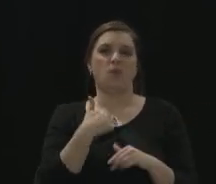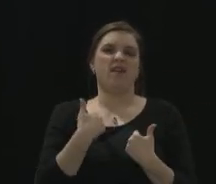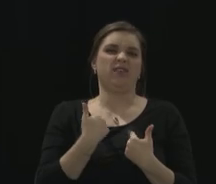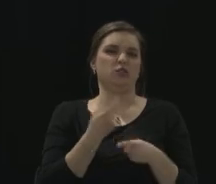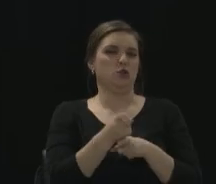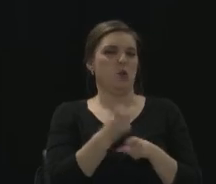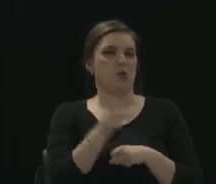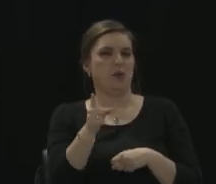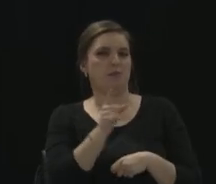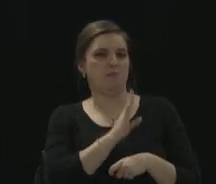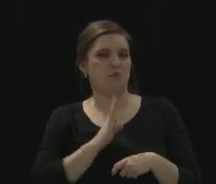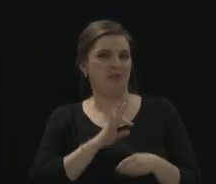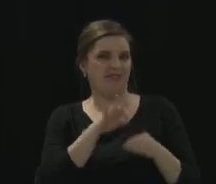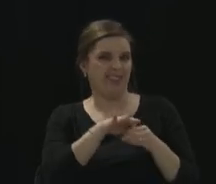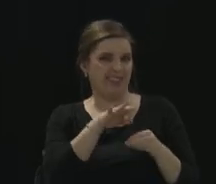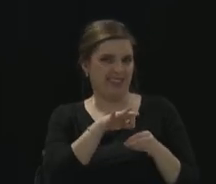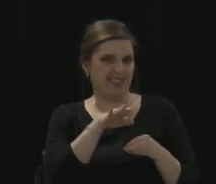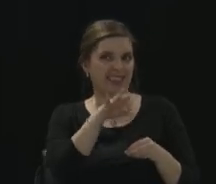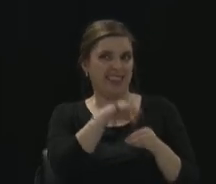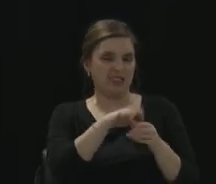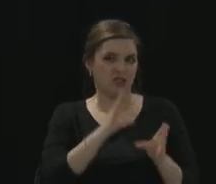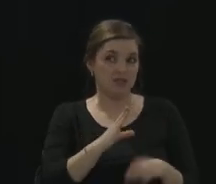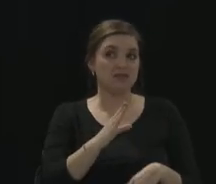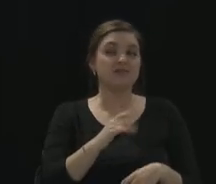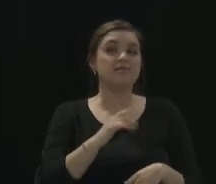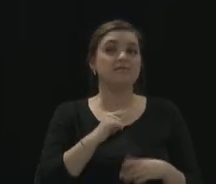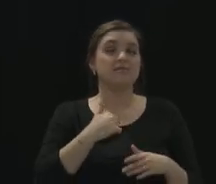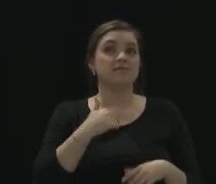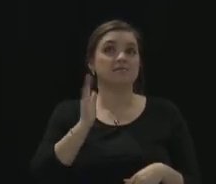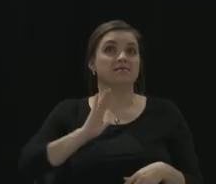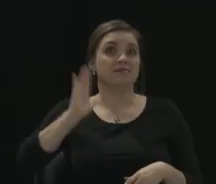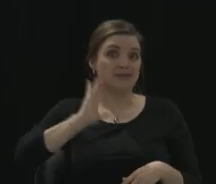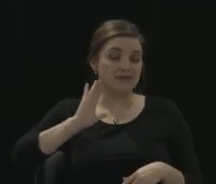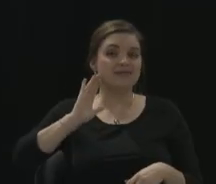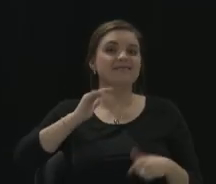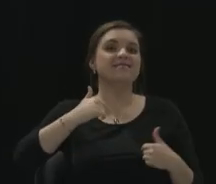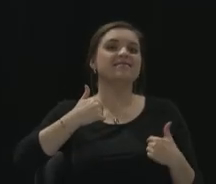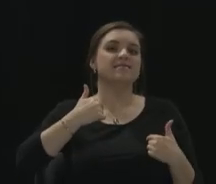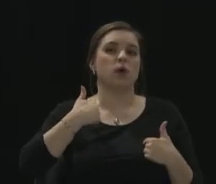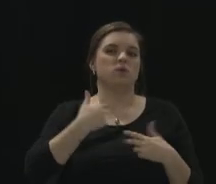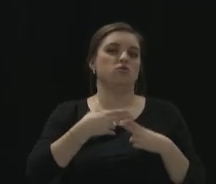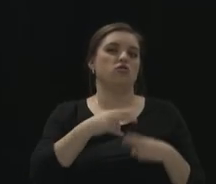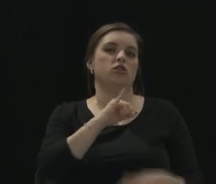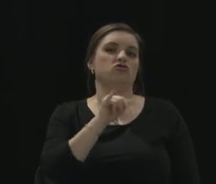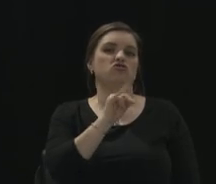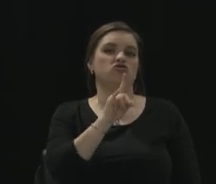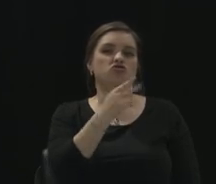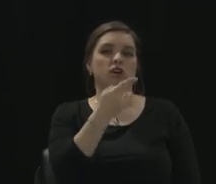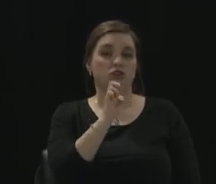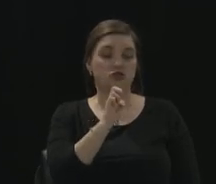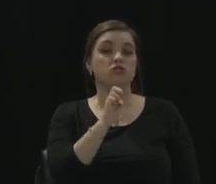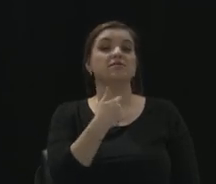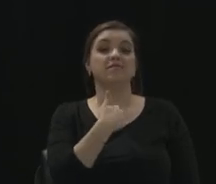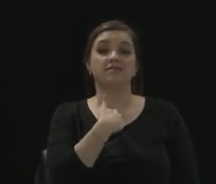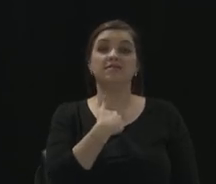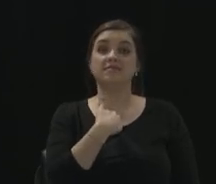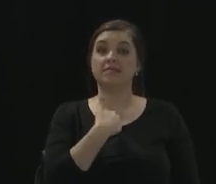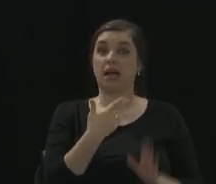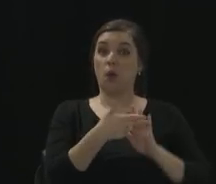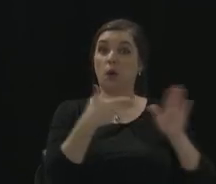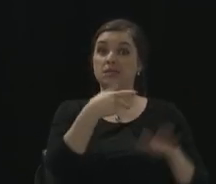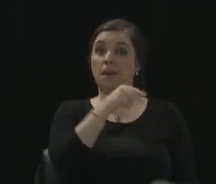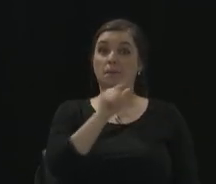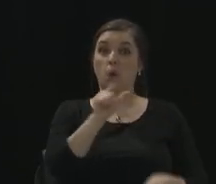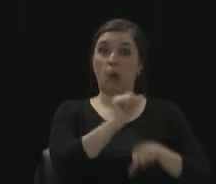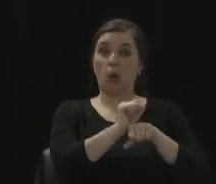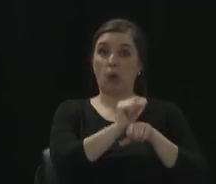I began as a way back when it was called the judge, but as a poll worker. And you too can begin as a poll worker and maybe one